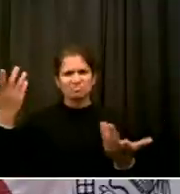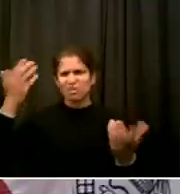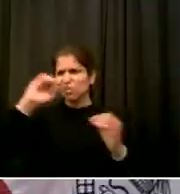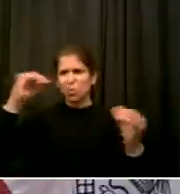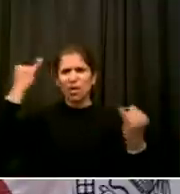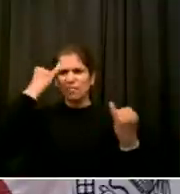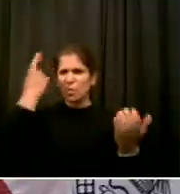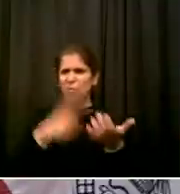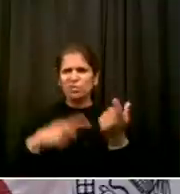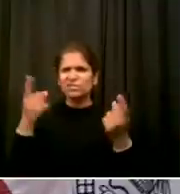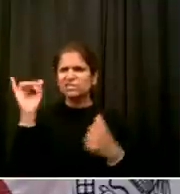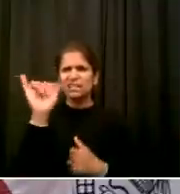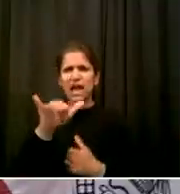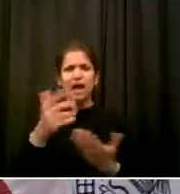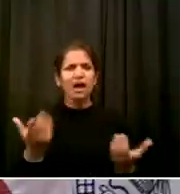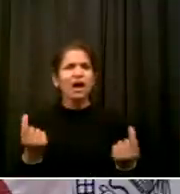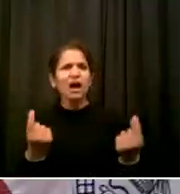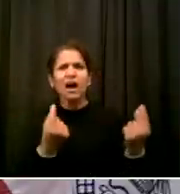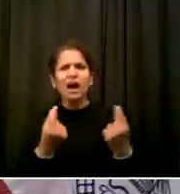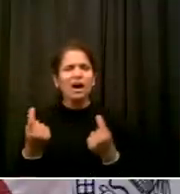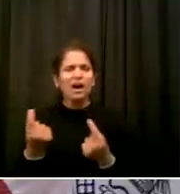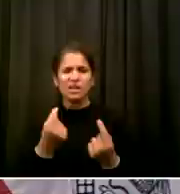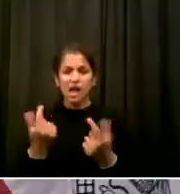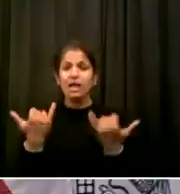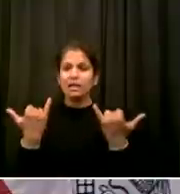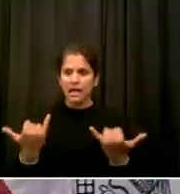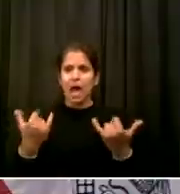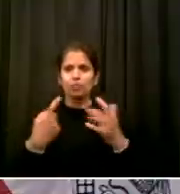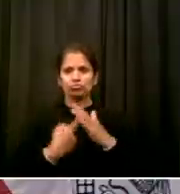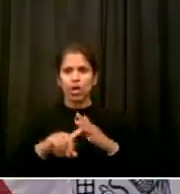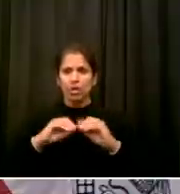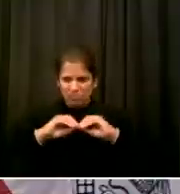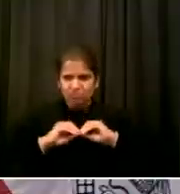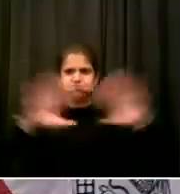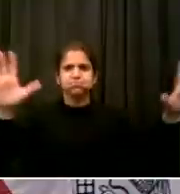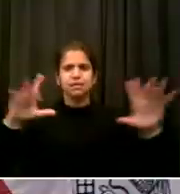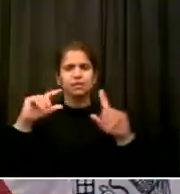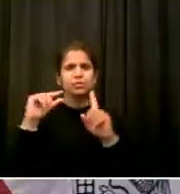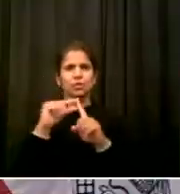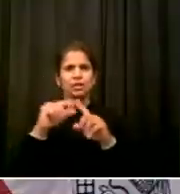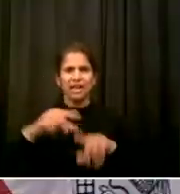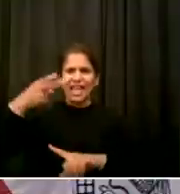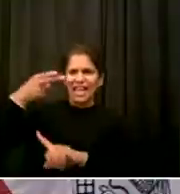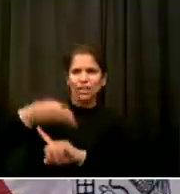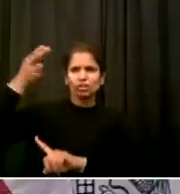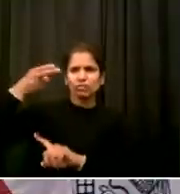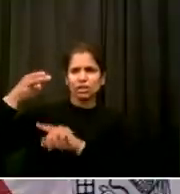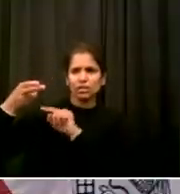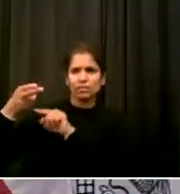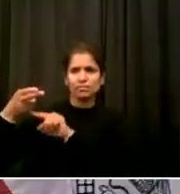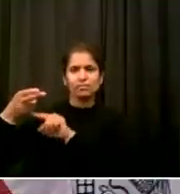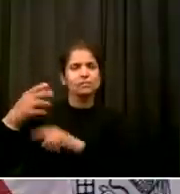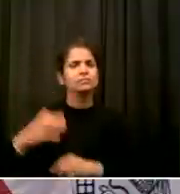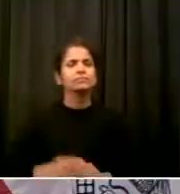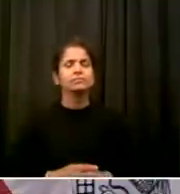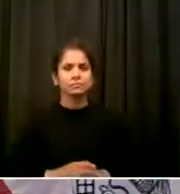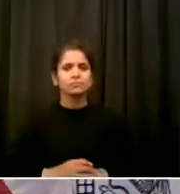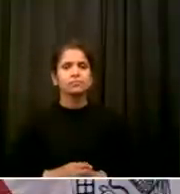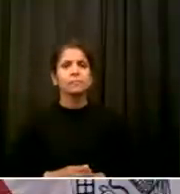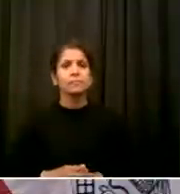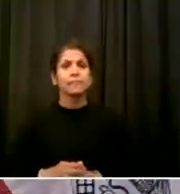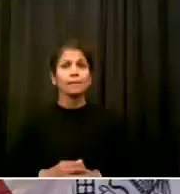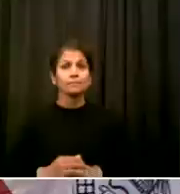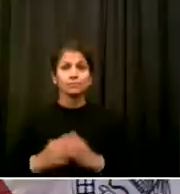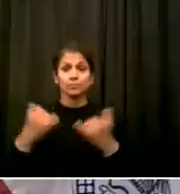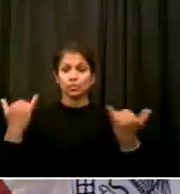we know this is one of those rare historical moments where all things are possible and we've seen it play out not